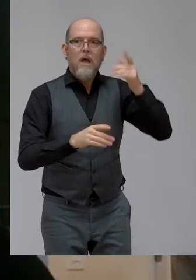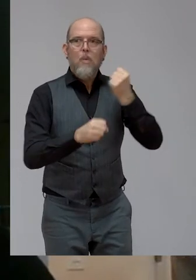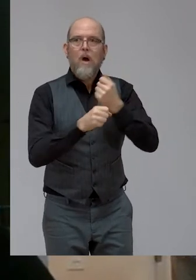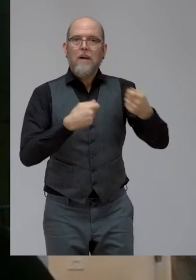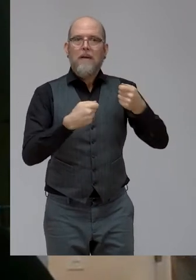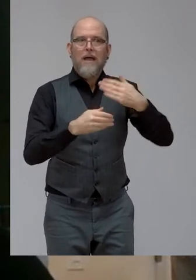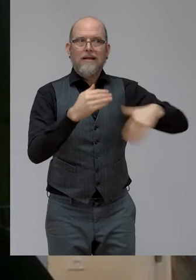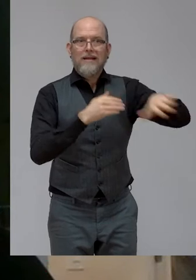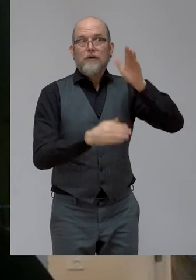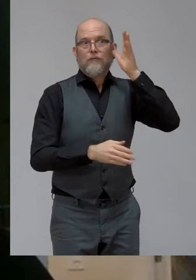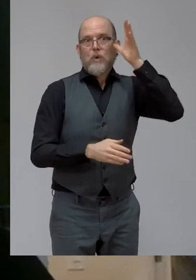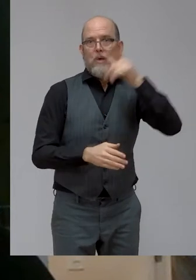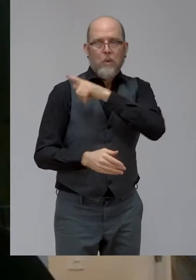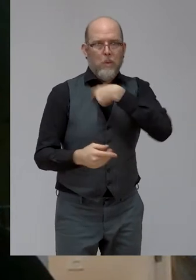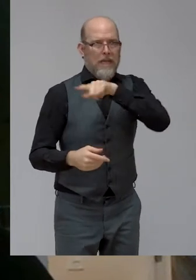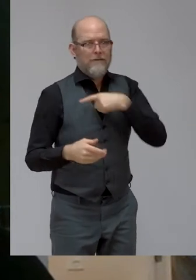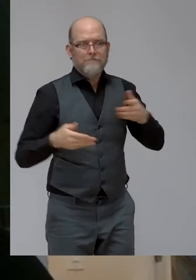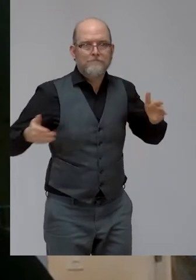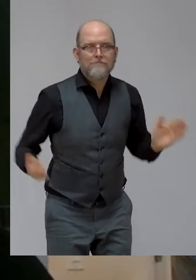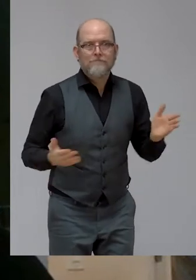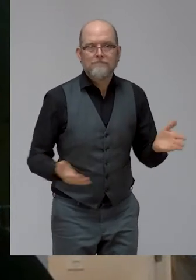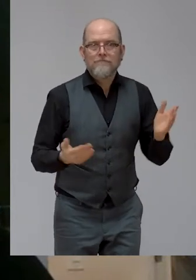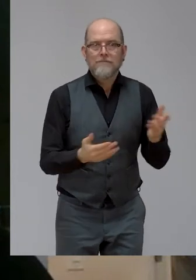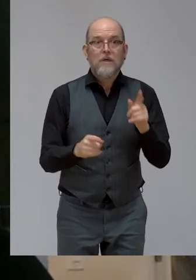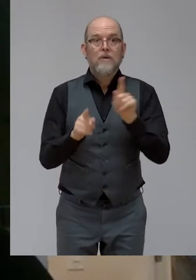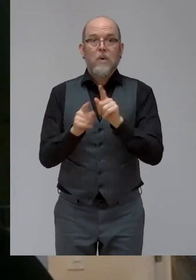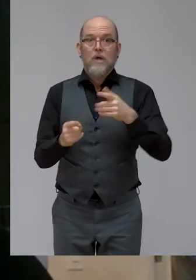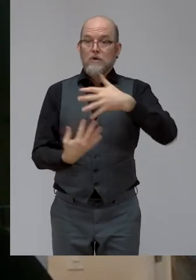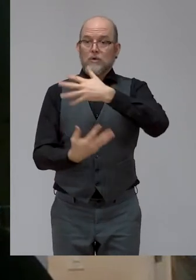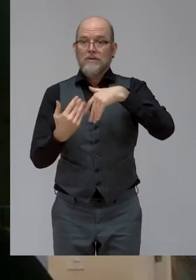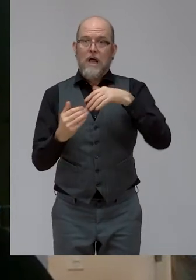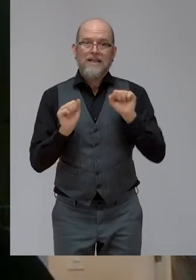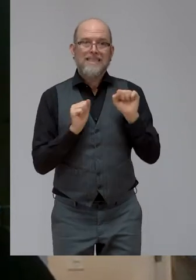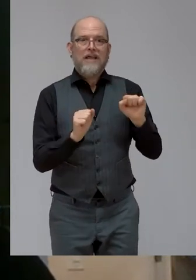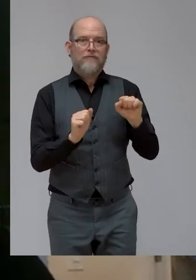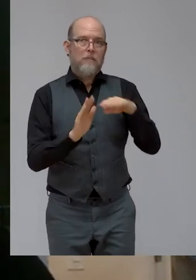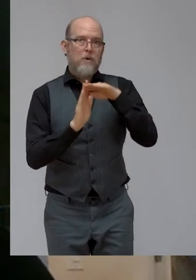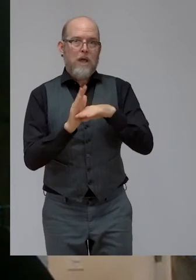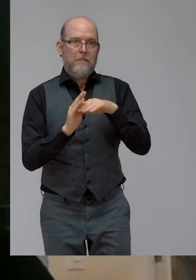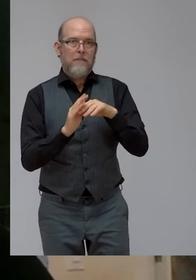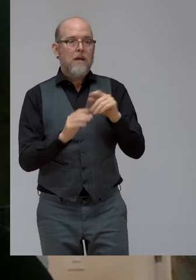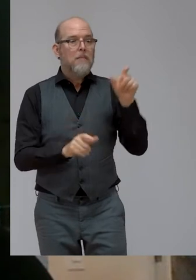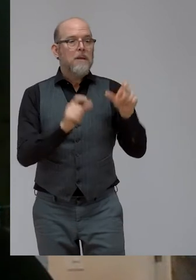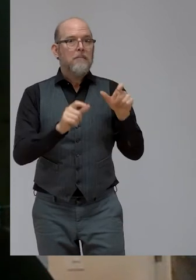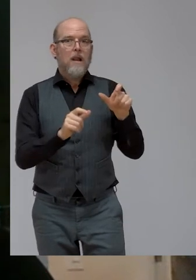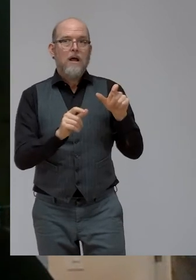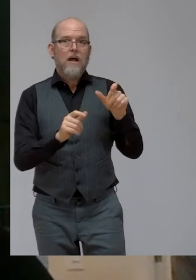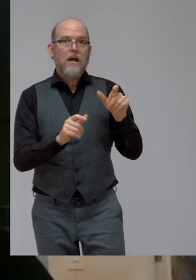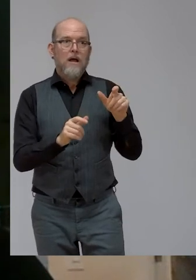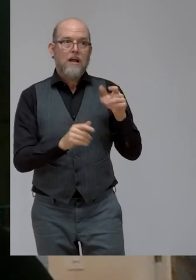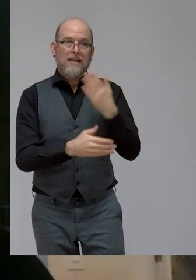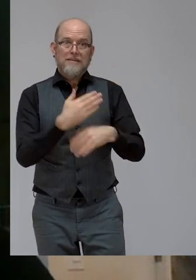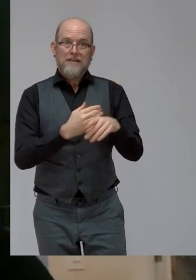how social protection systems can better enable employees with disabilities to cover additional costs